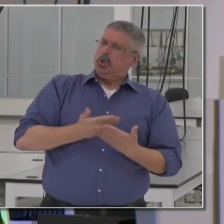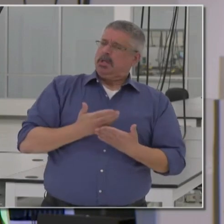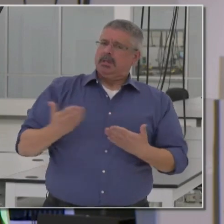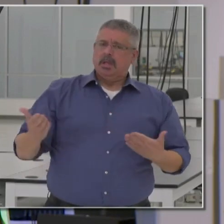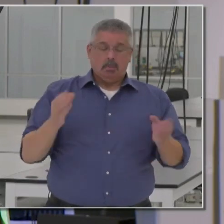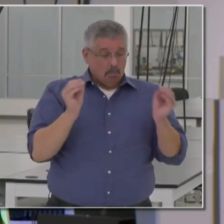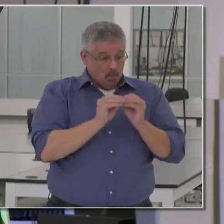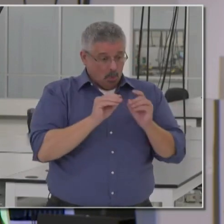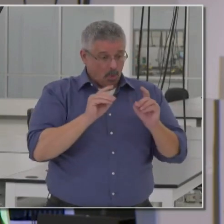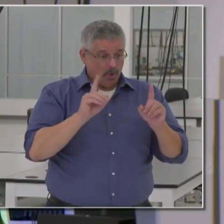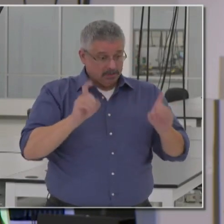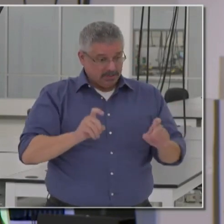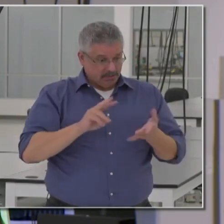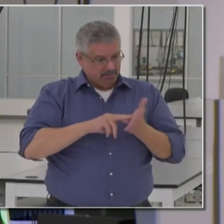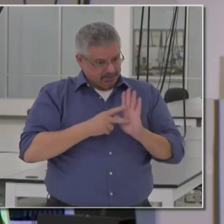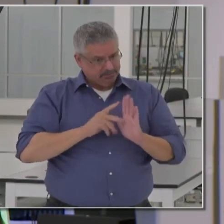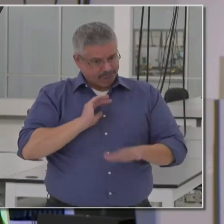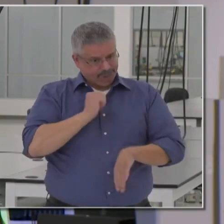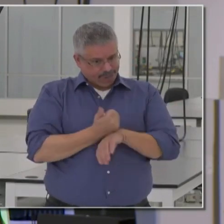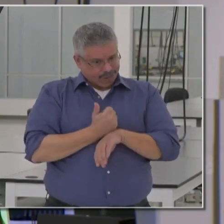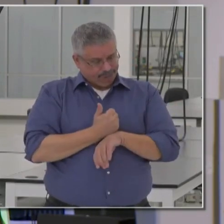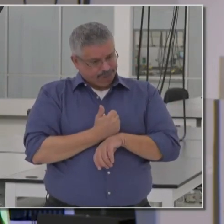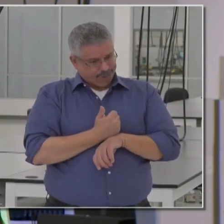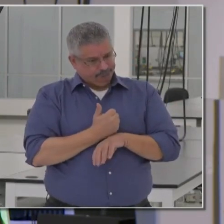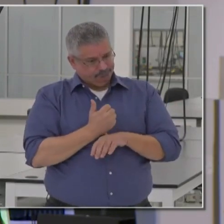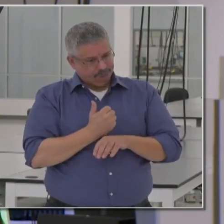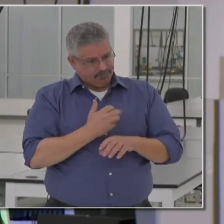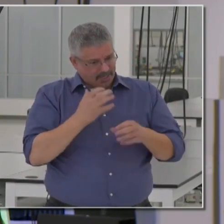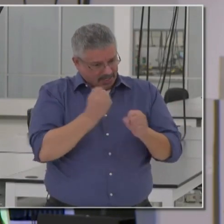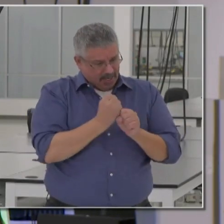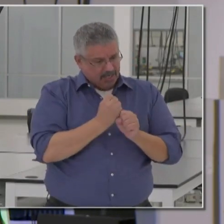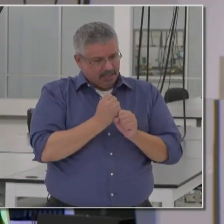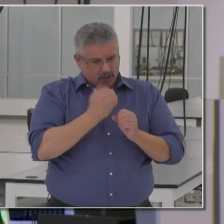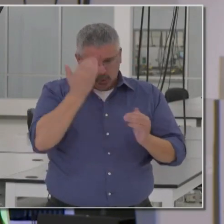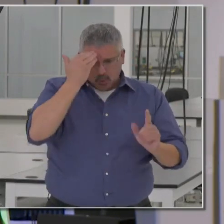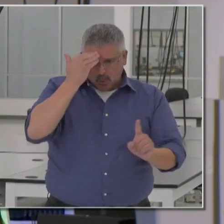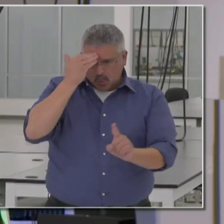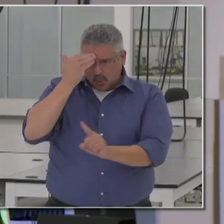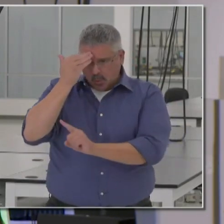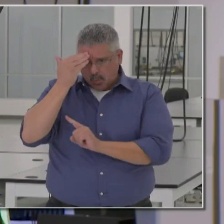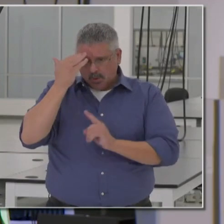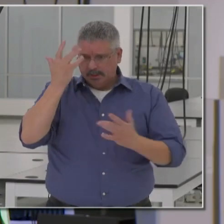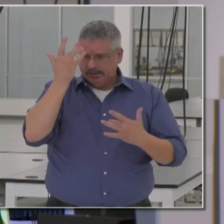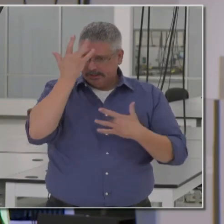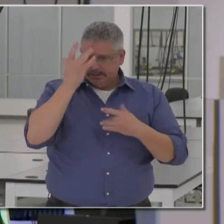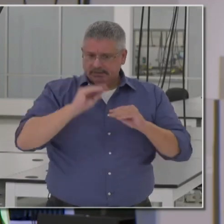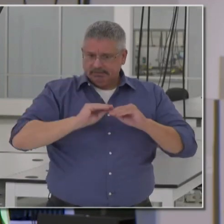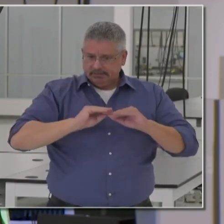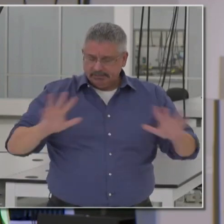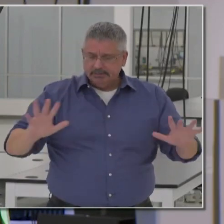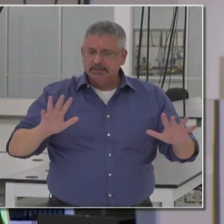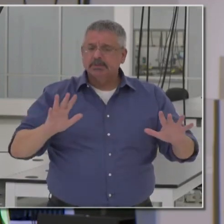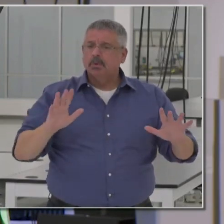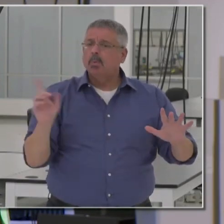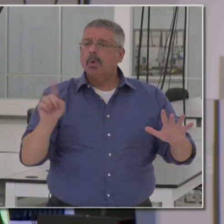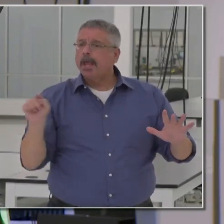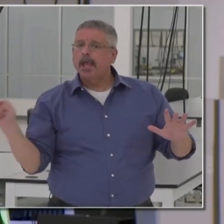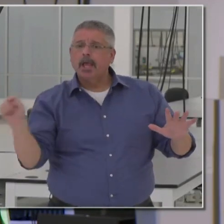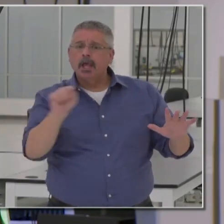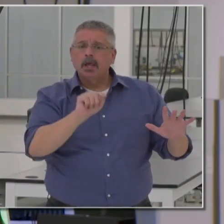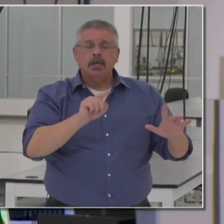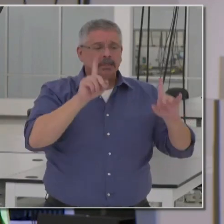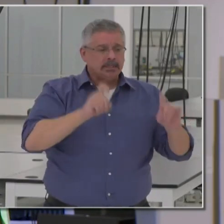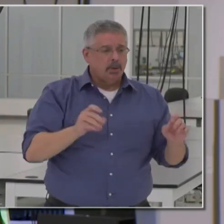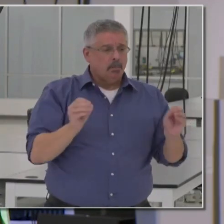testing is foundational and fundamental to getting around this disease and mitigating its spread. Testing,